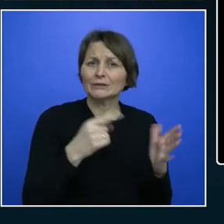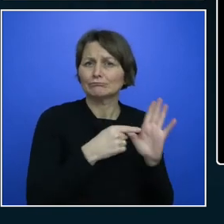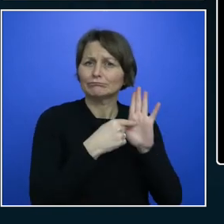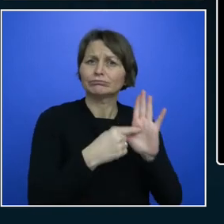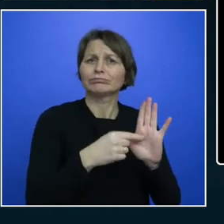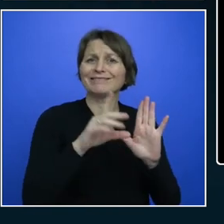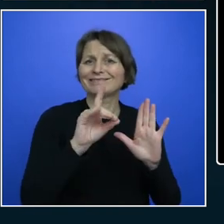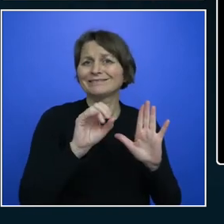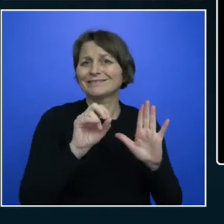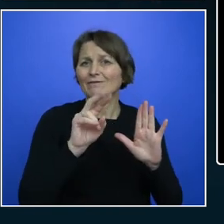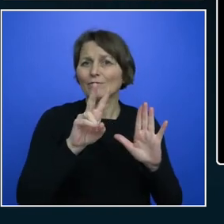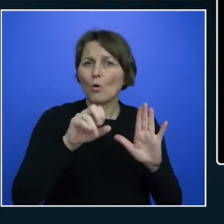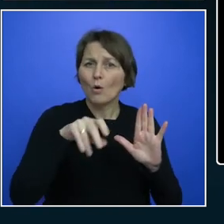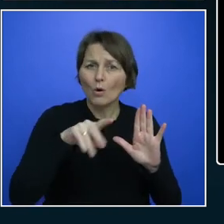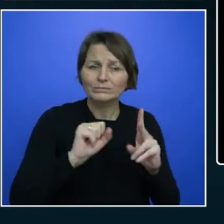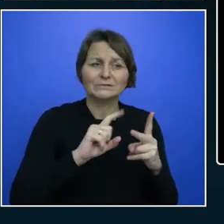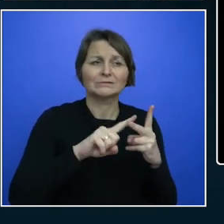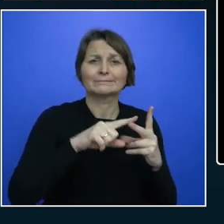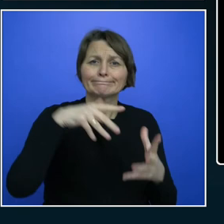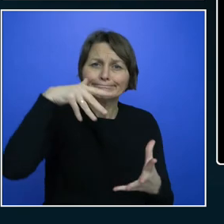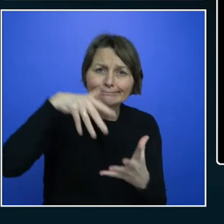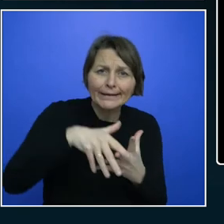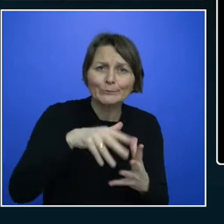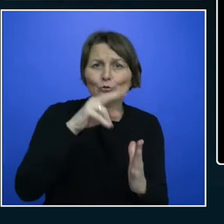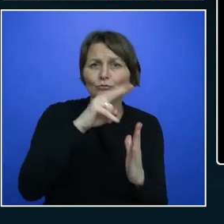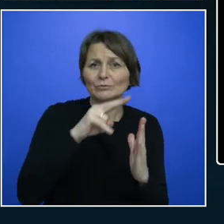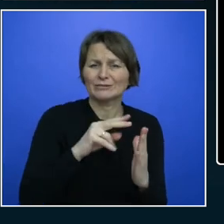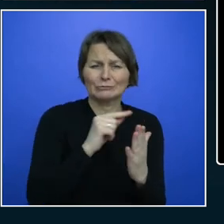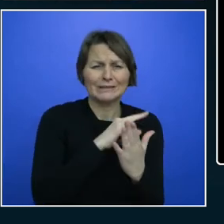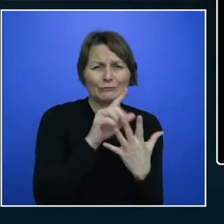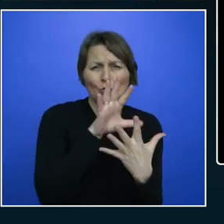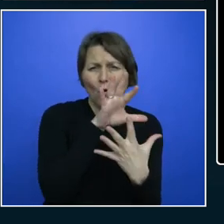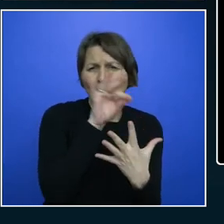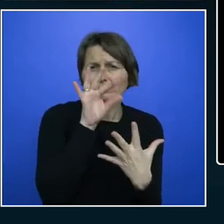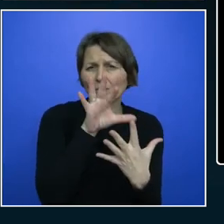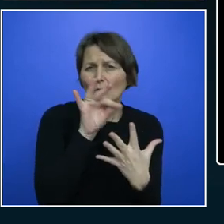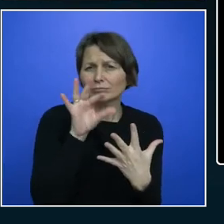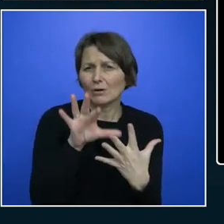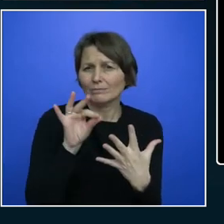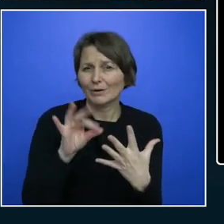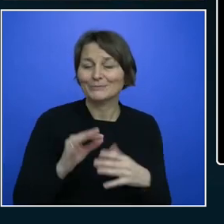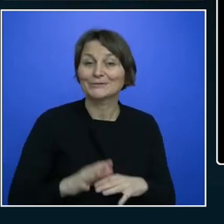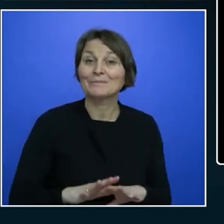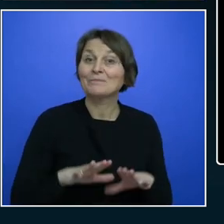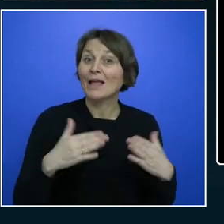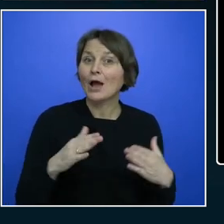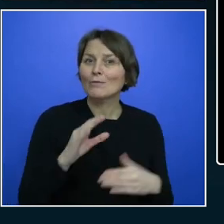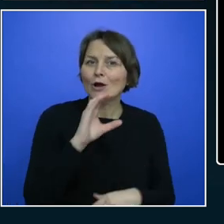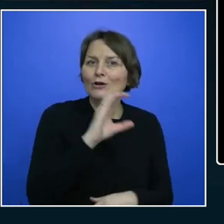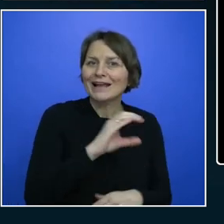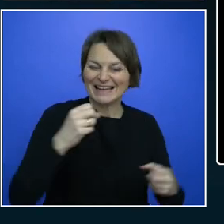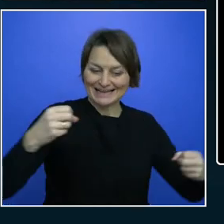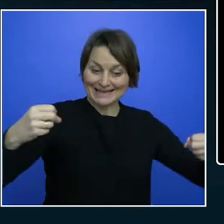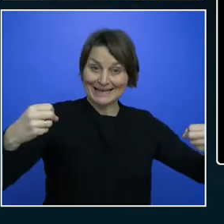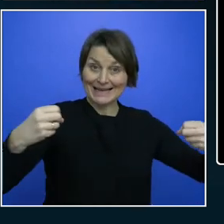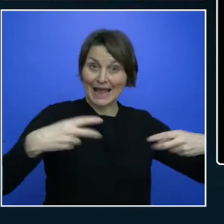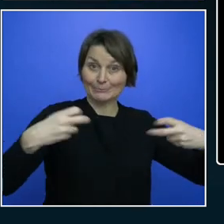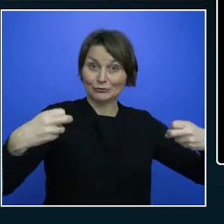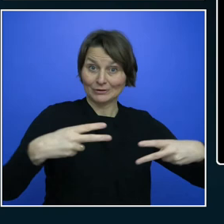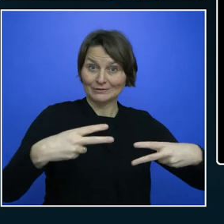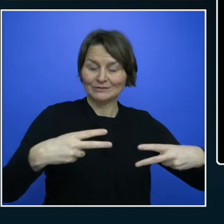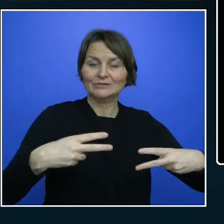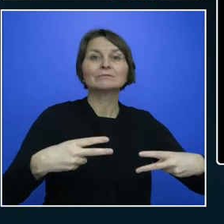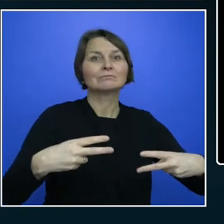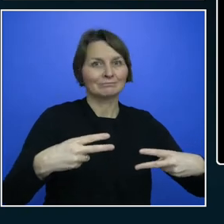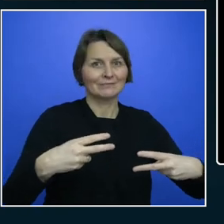the captioning button. Now, interestingly enough, we entered a captioning competition called No Caps. And it's run